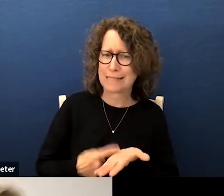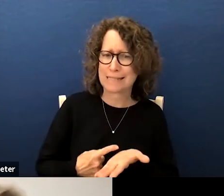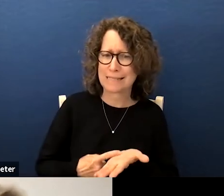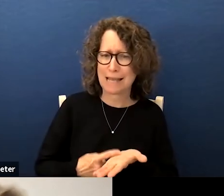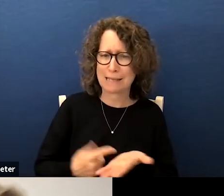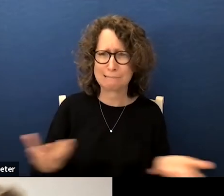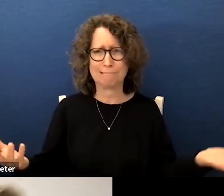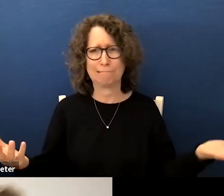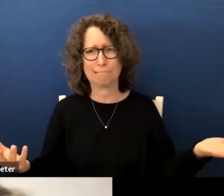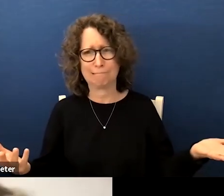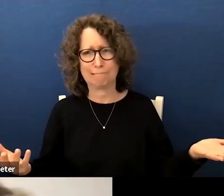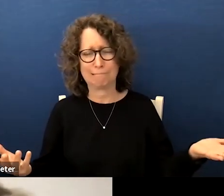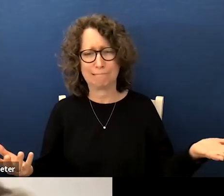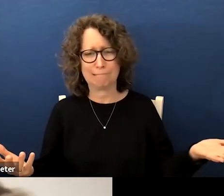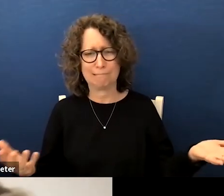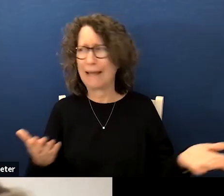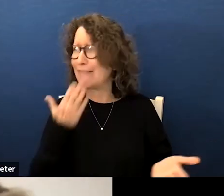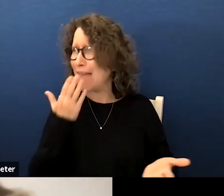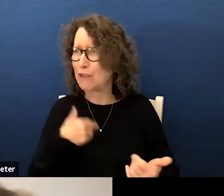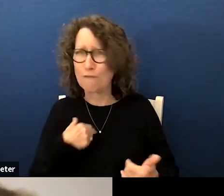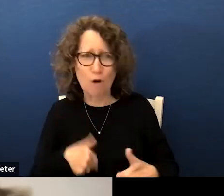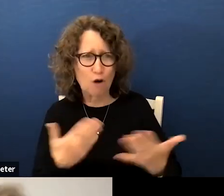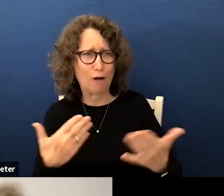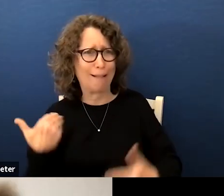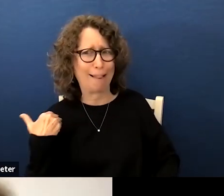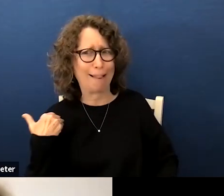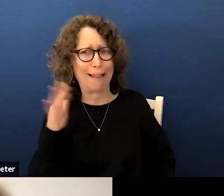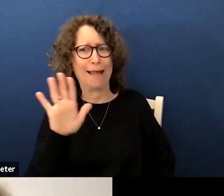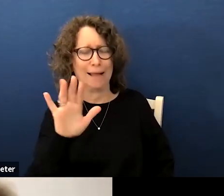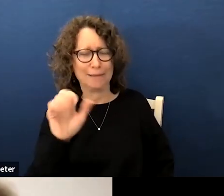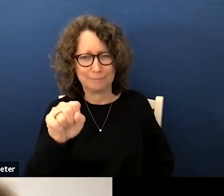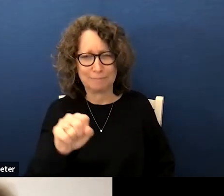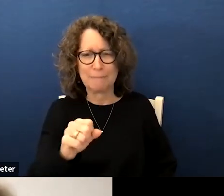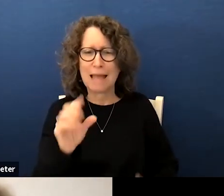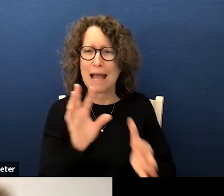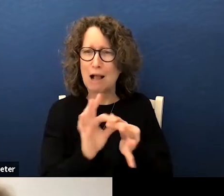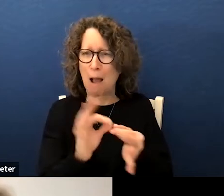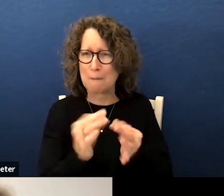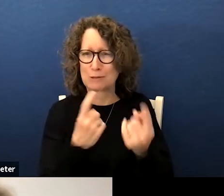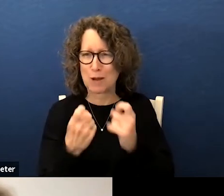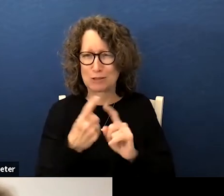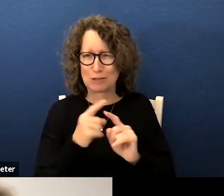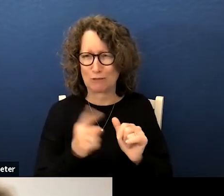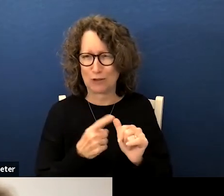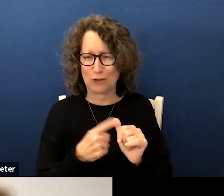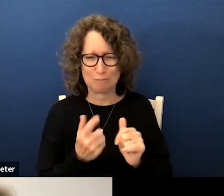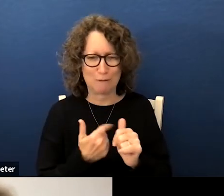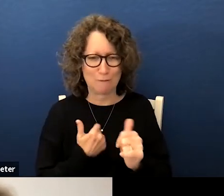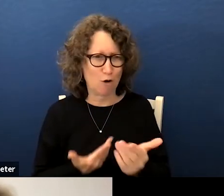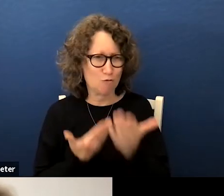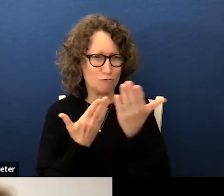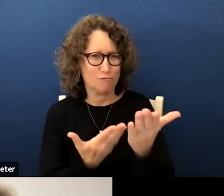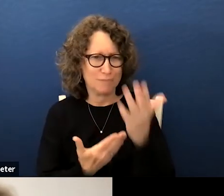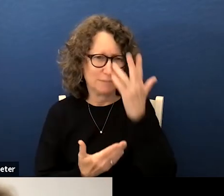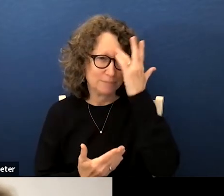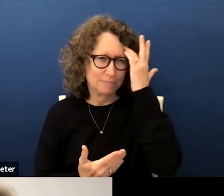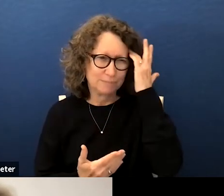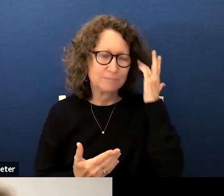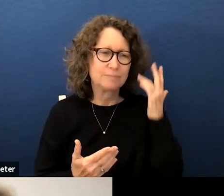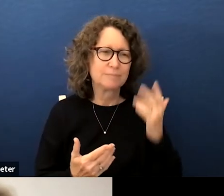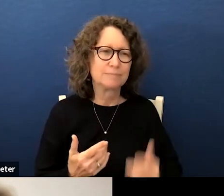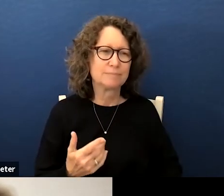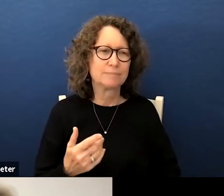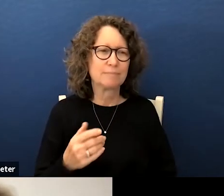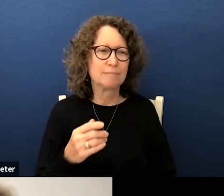good thank you for bringing it up uh please comments or questions first i really like the